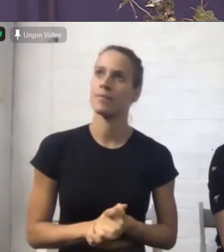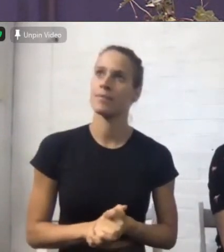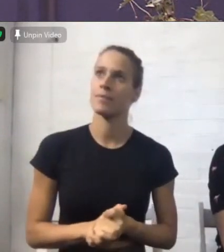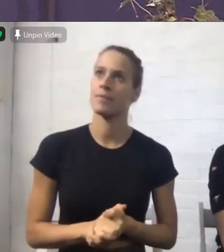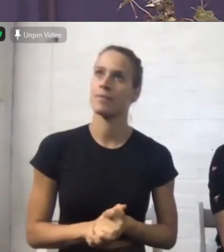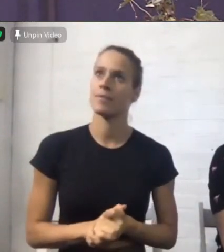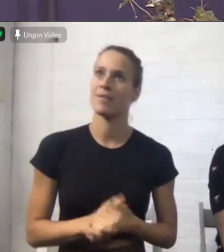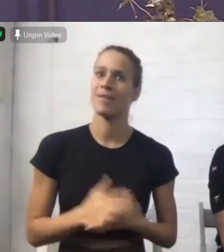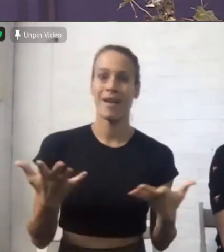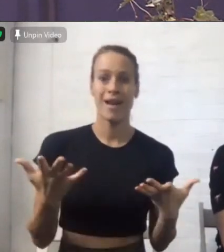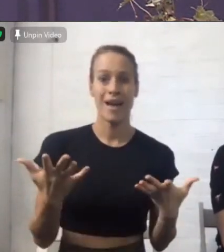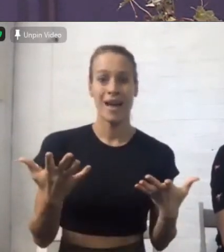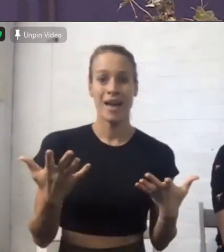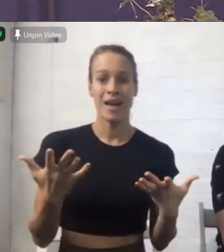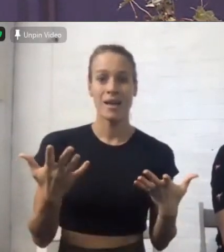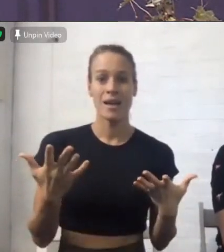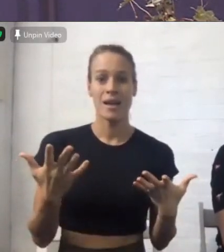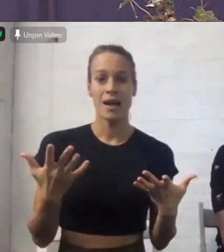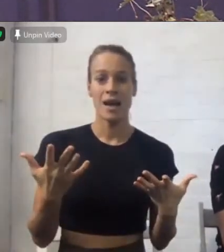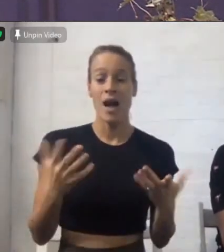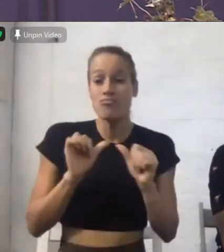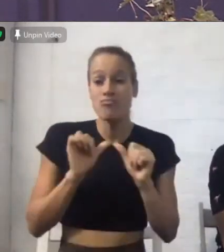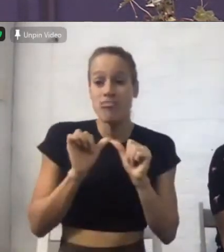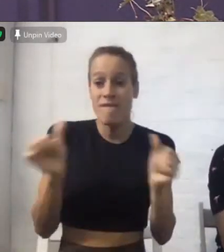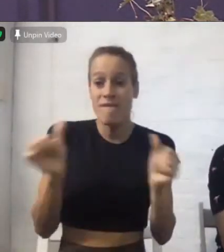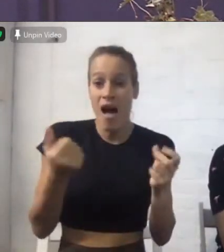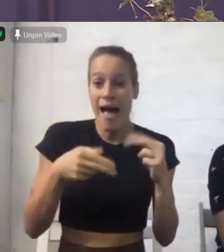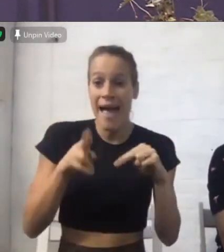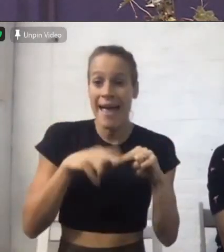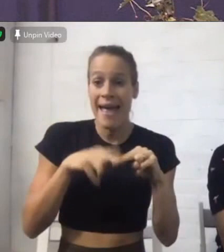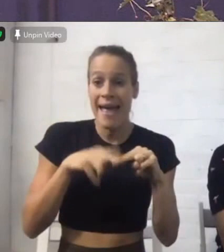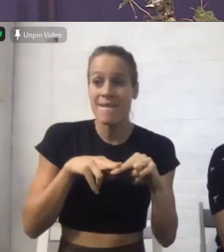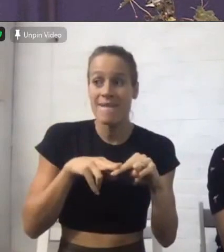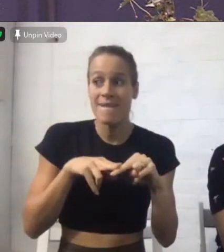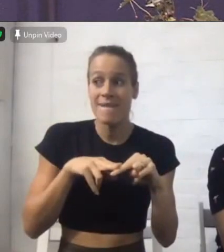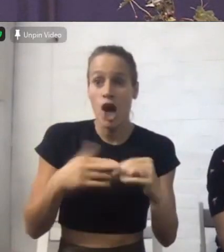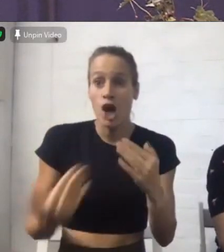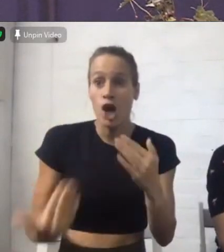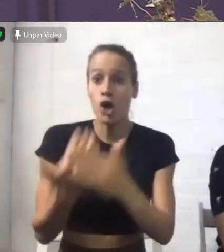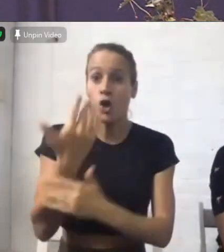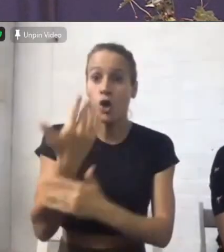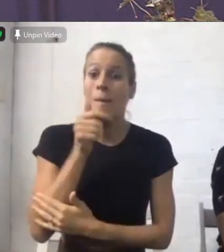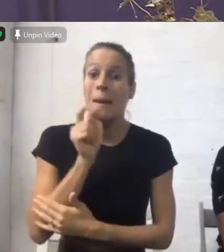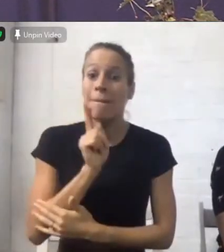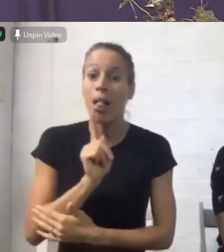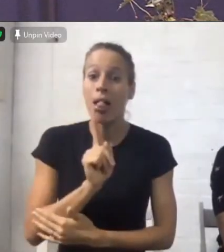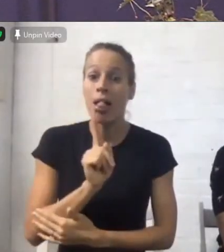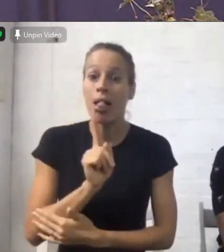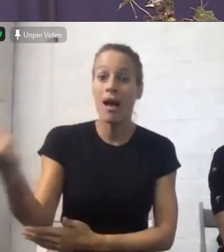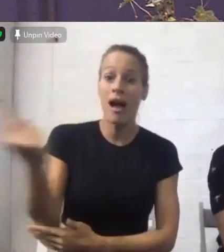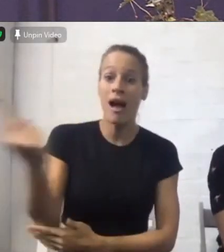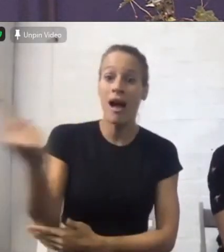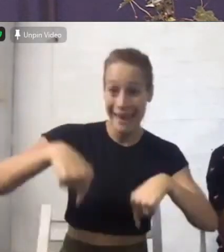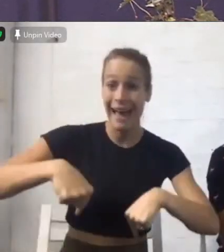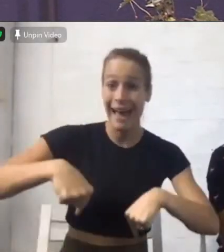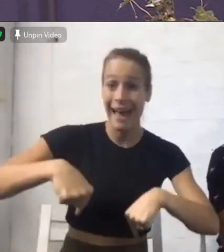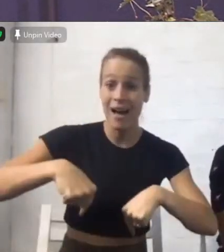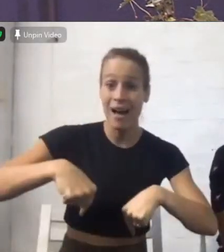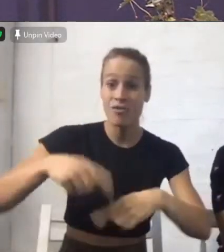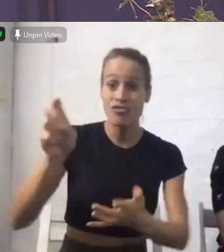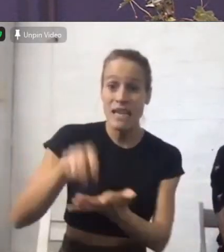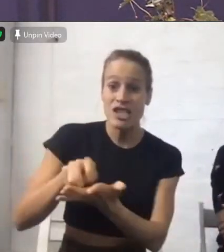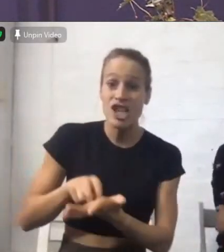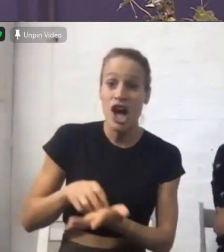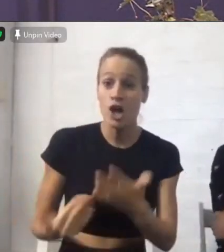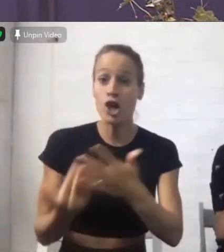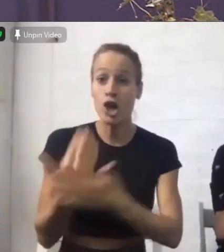people want a different word in our city they want a different voice and the people of God should not